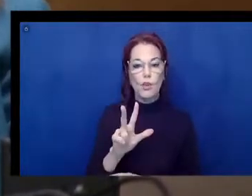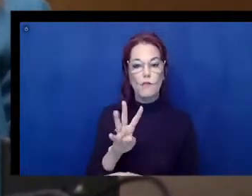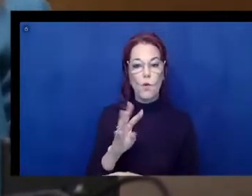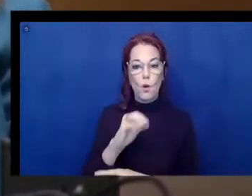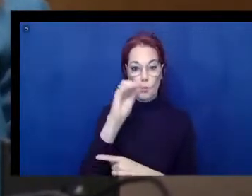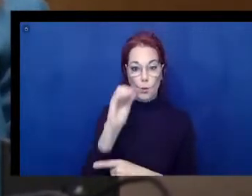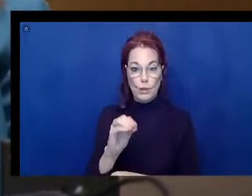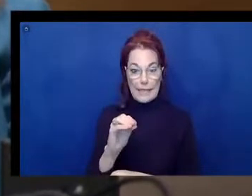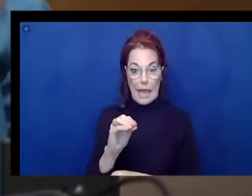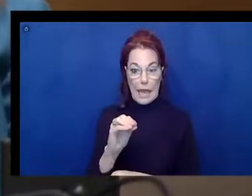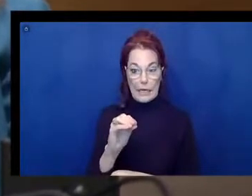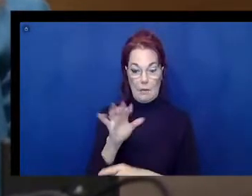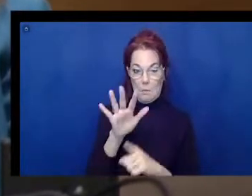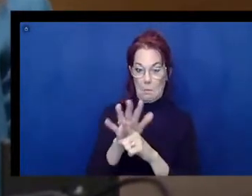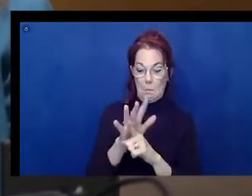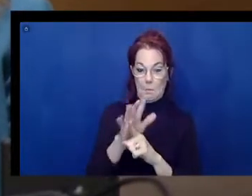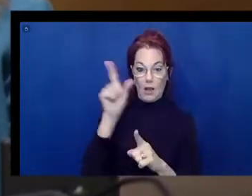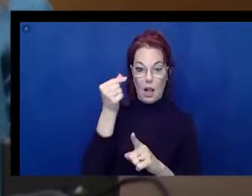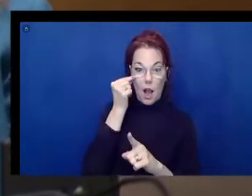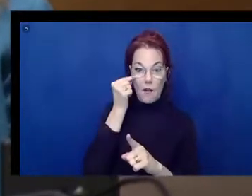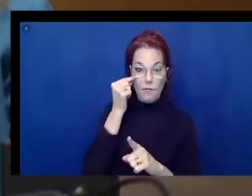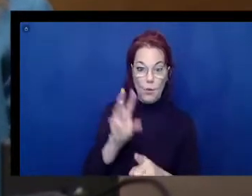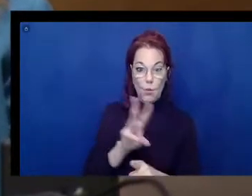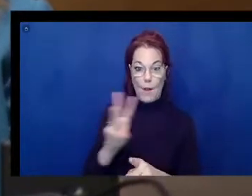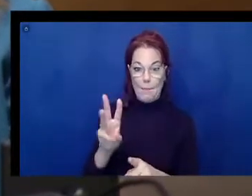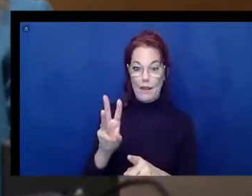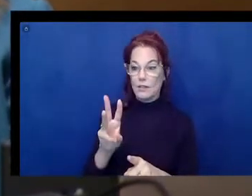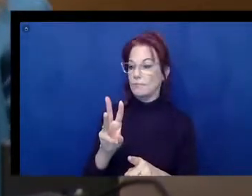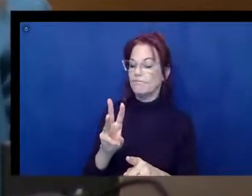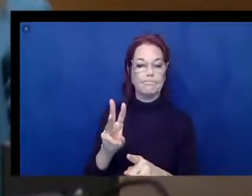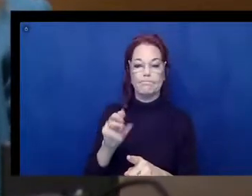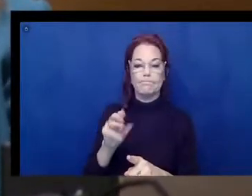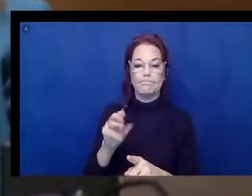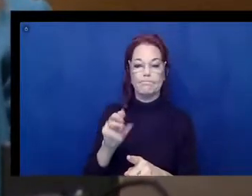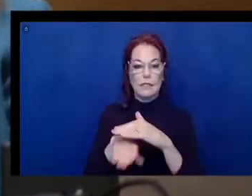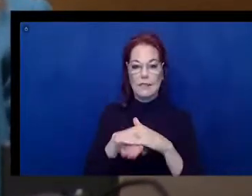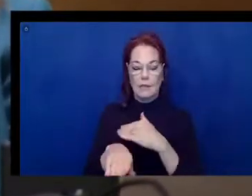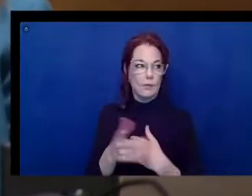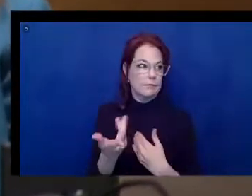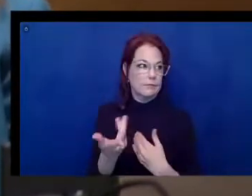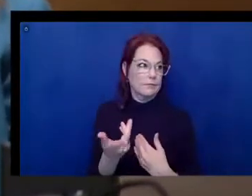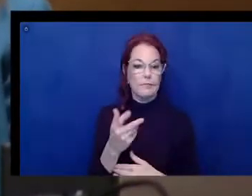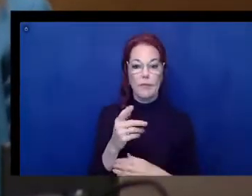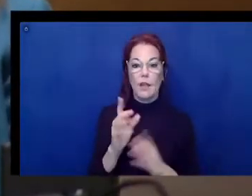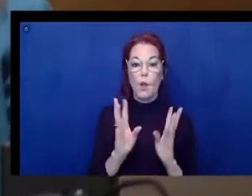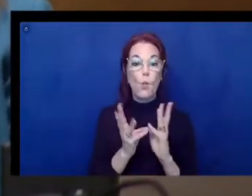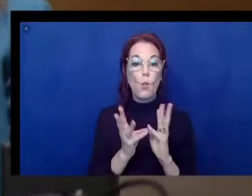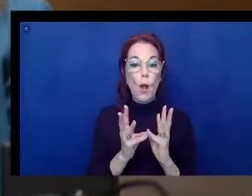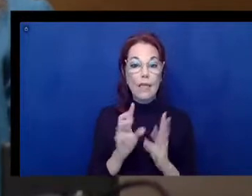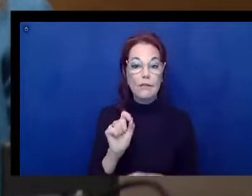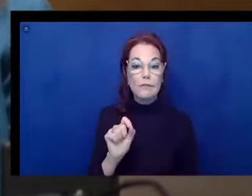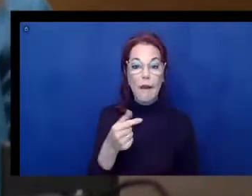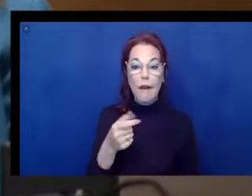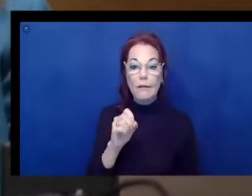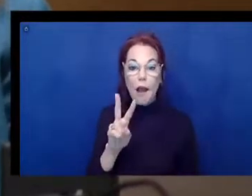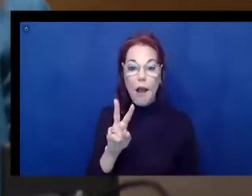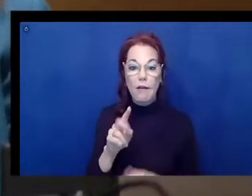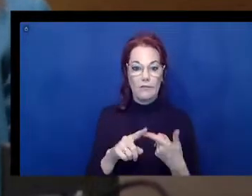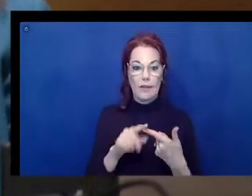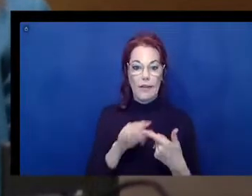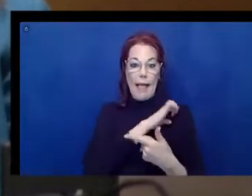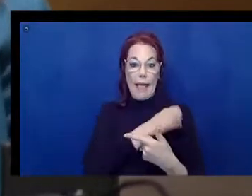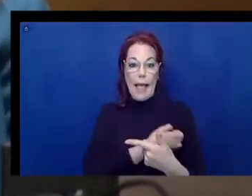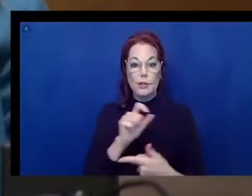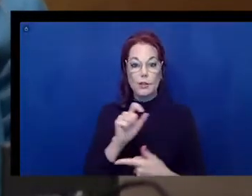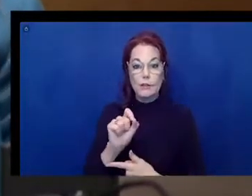webpages are inaccessible. And these are ones we use all the time, like weather.gov, energystar.gov, and census